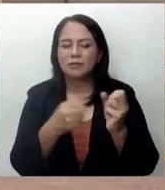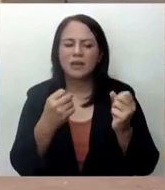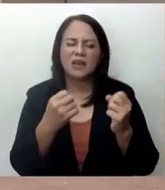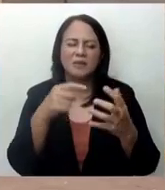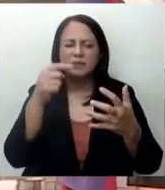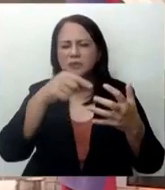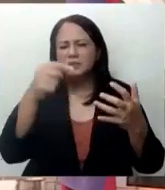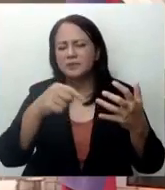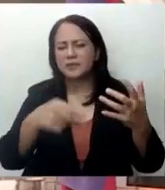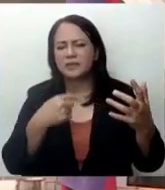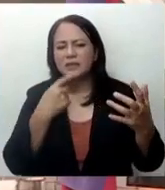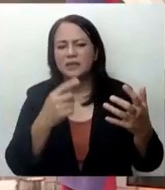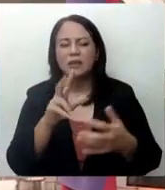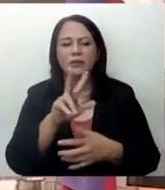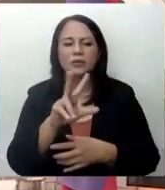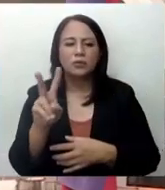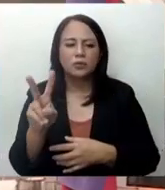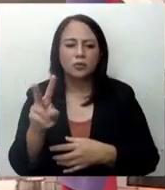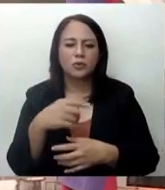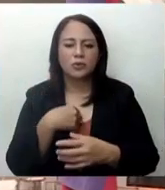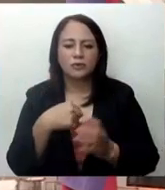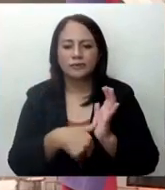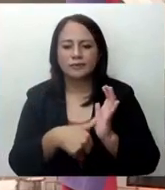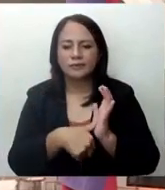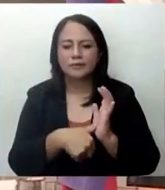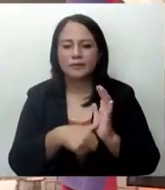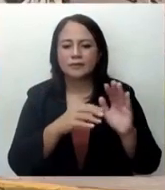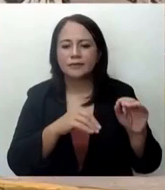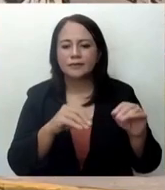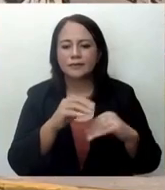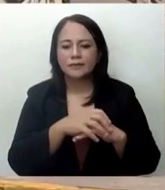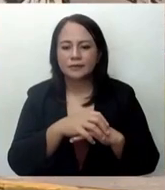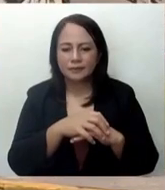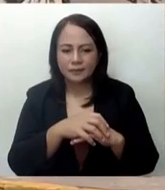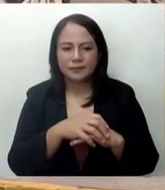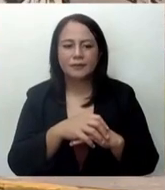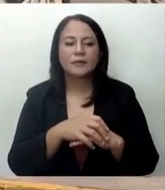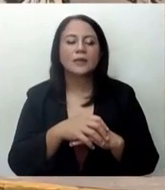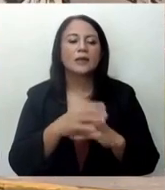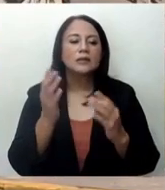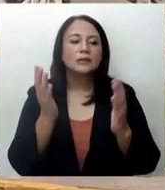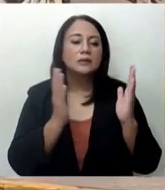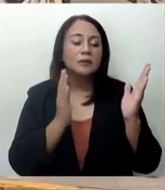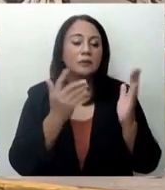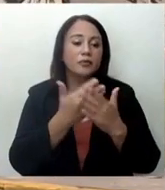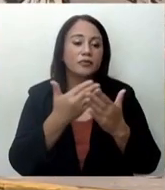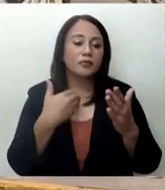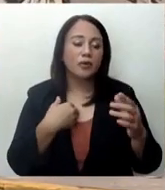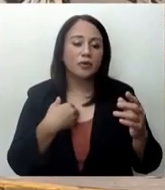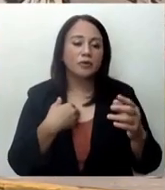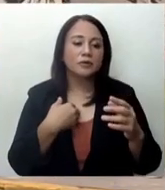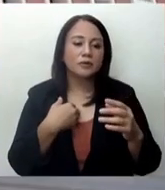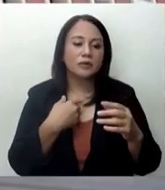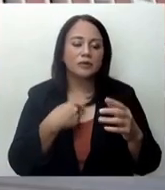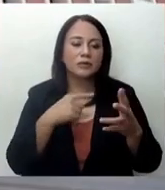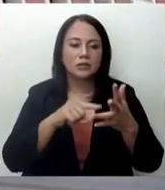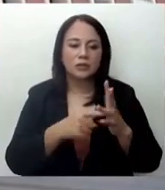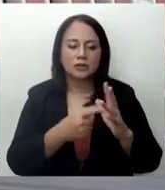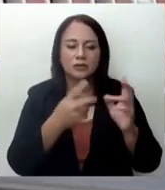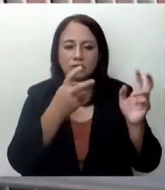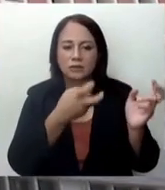is that 32 election returns were transmitted to Comunic's transparency server even before the VCMs started transmitting.